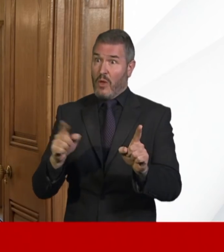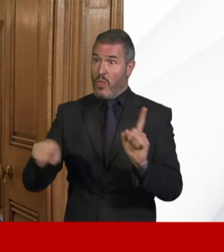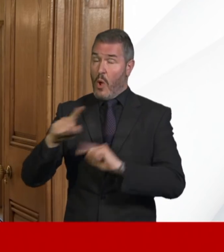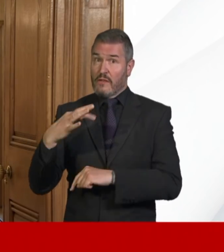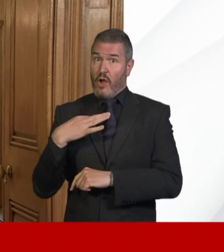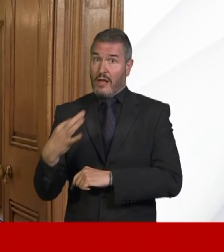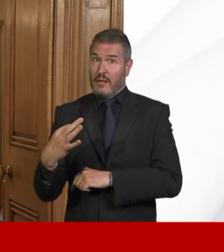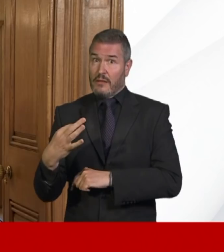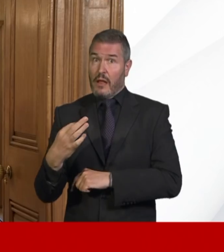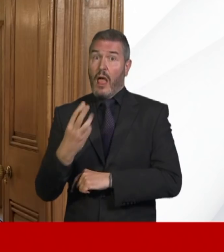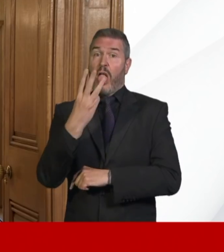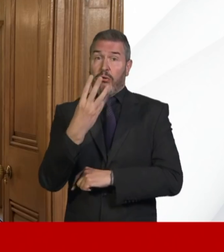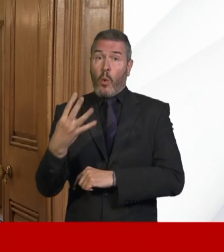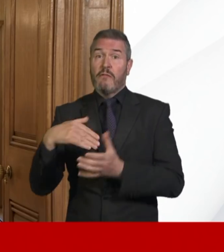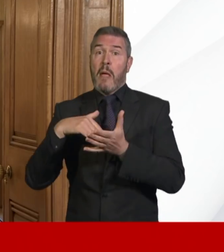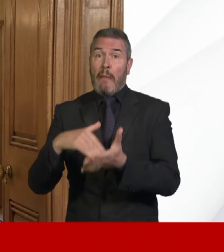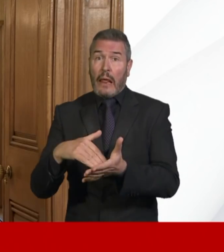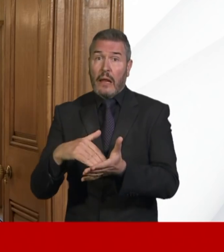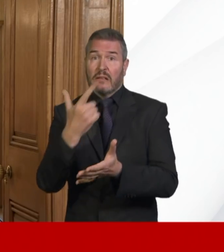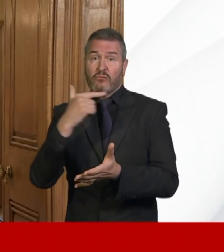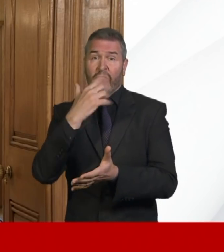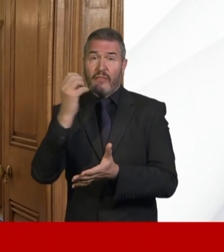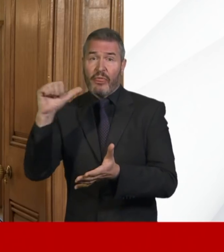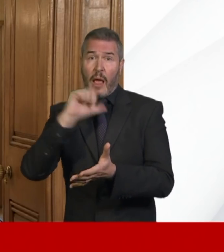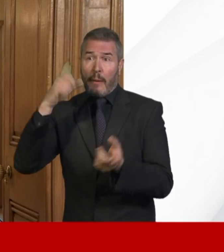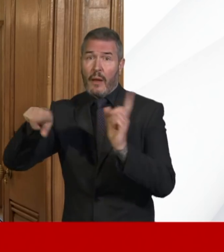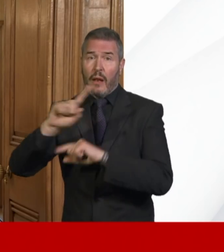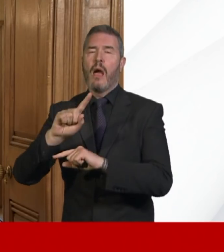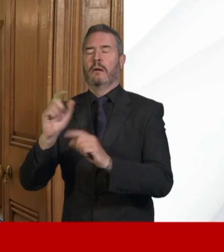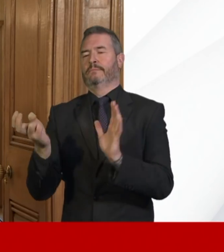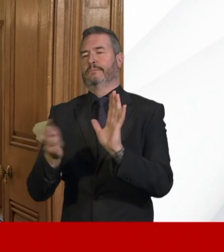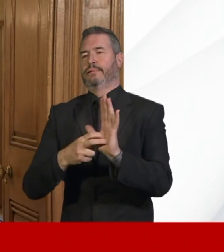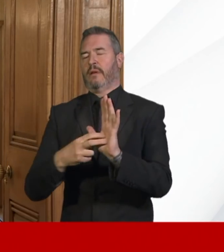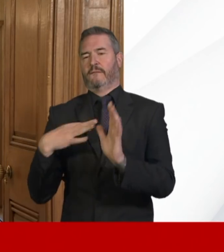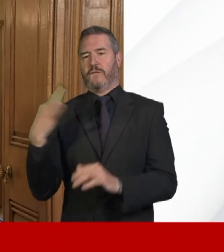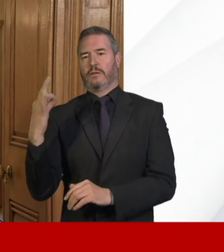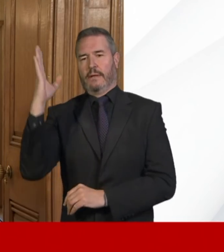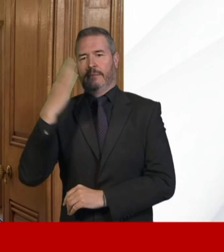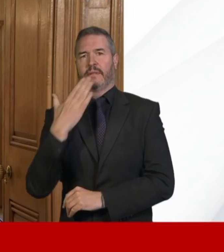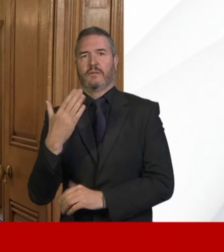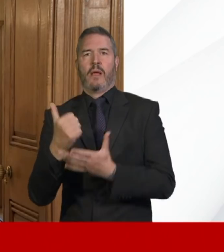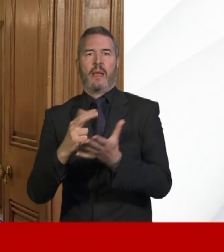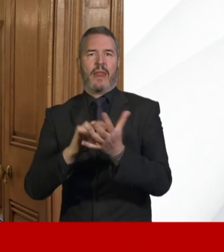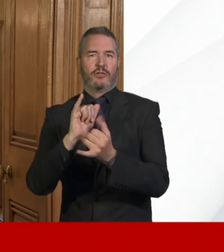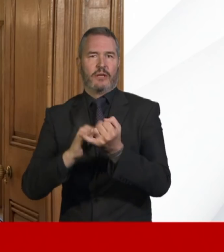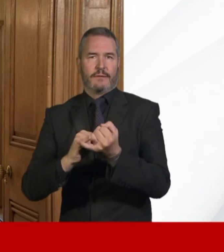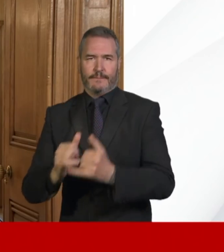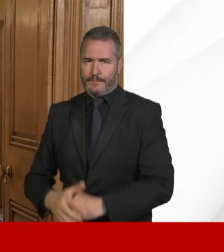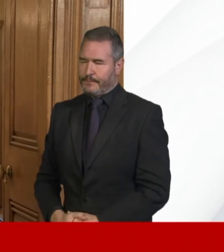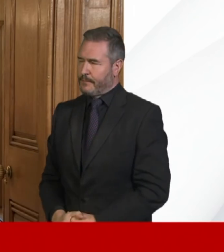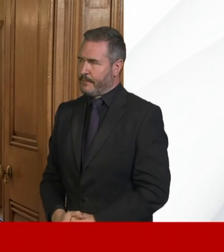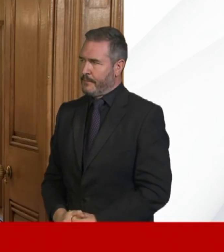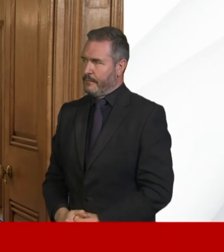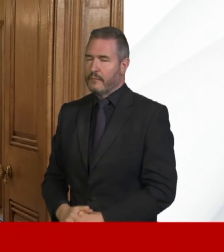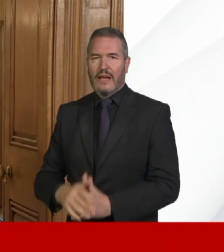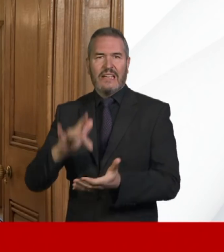three quarters of a million people have signed up to do that. In every city, in